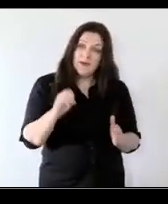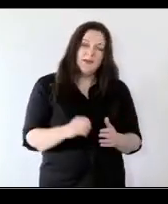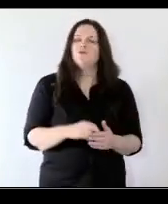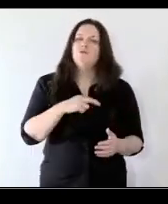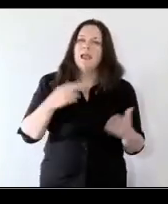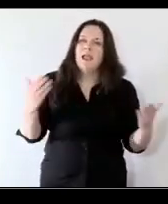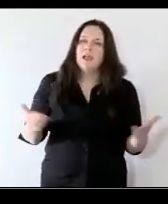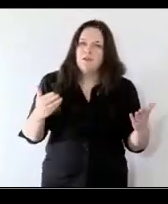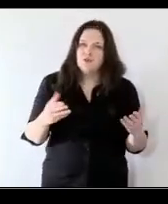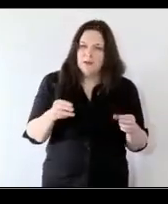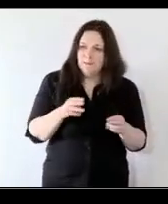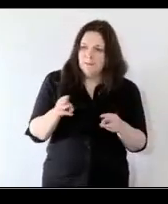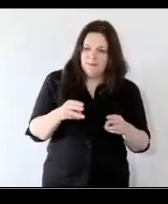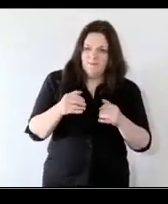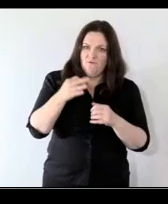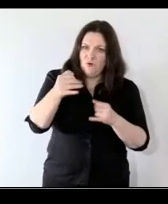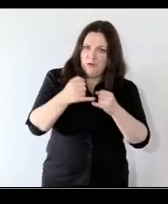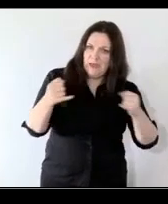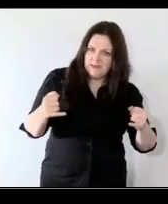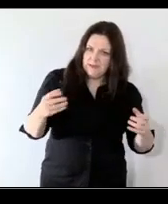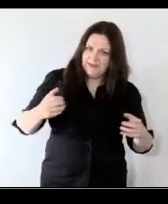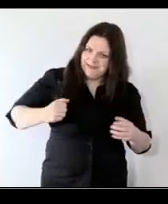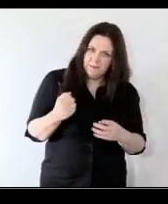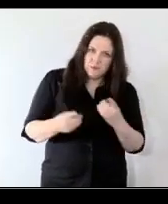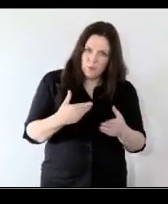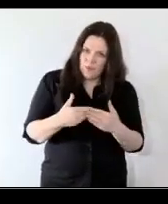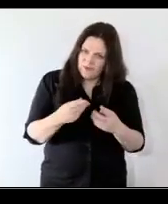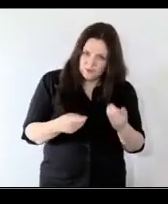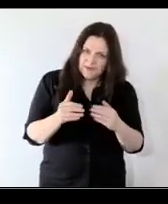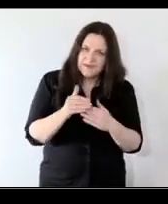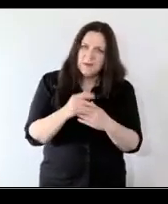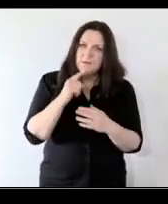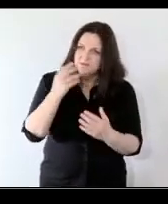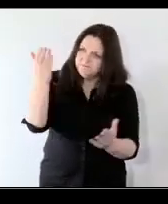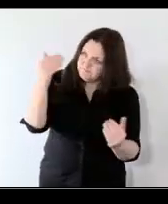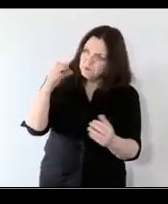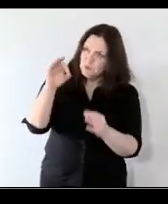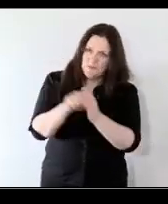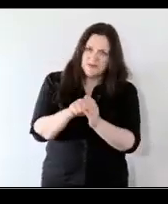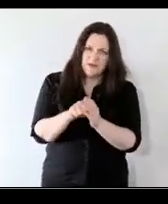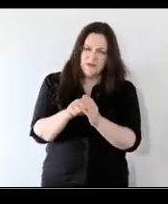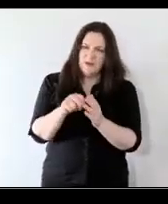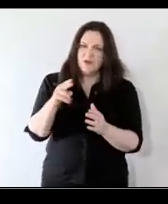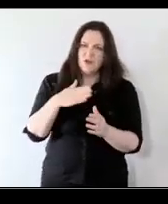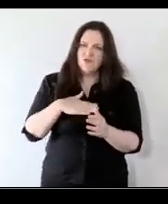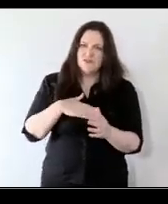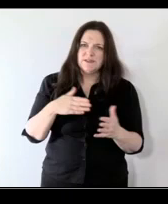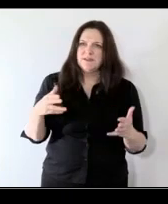encouraging kind of practitioners at the front line level to keep doing what they're doing but also calling on government to move away from that non